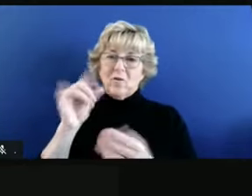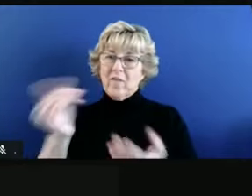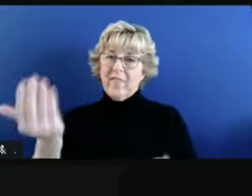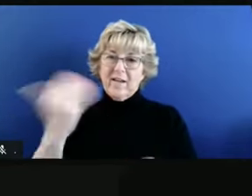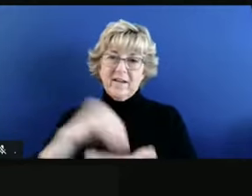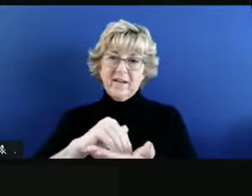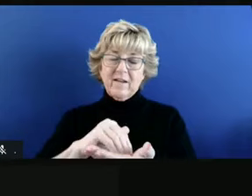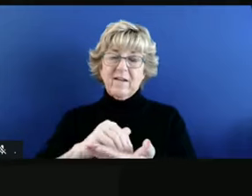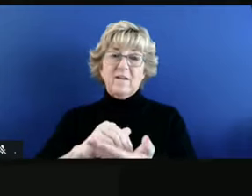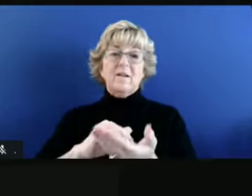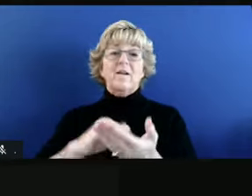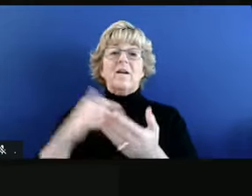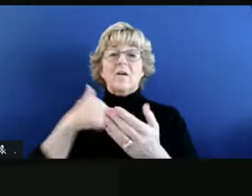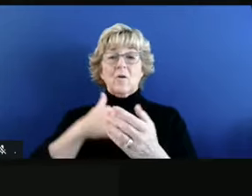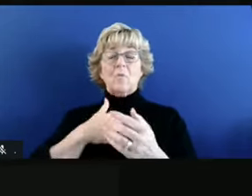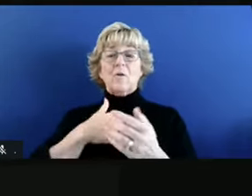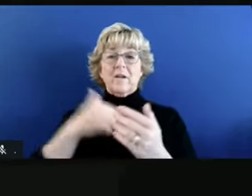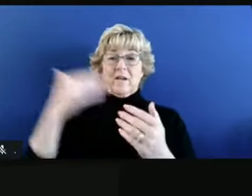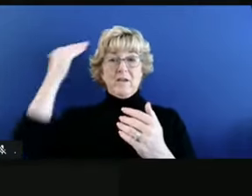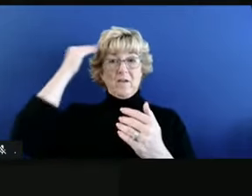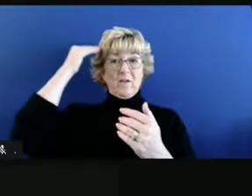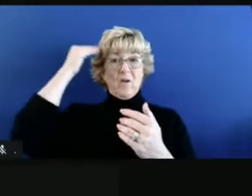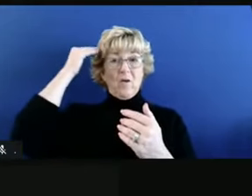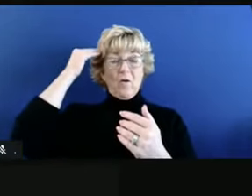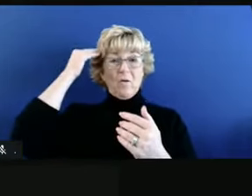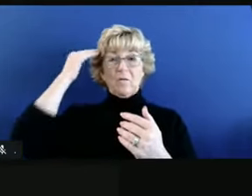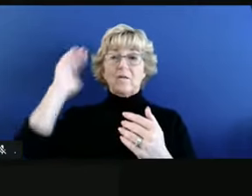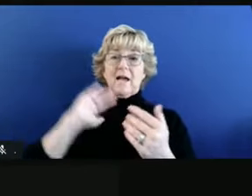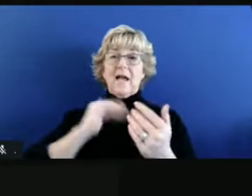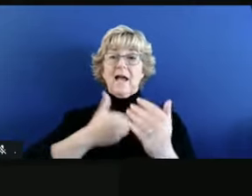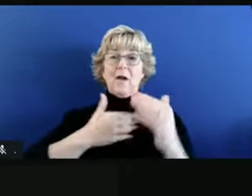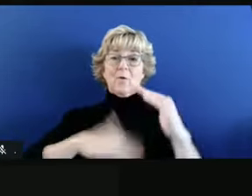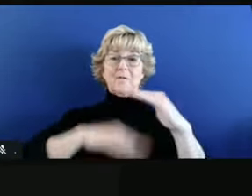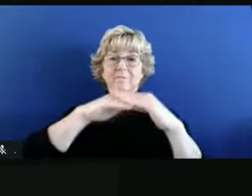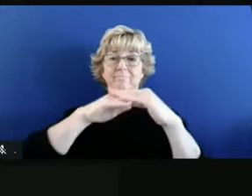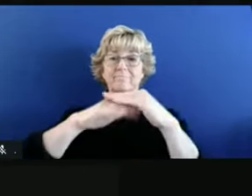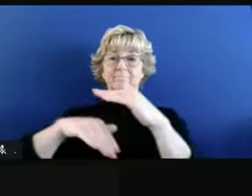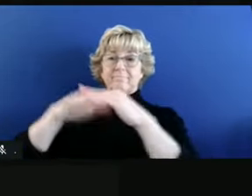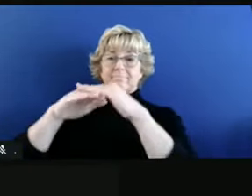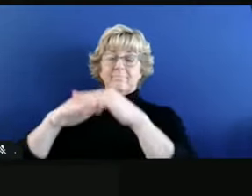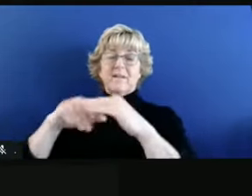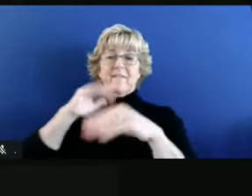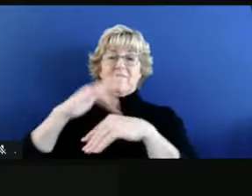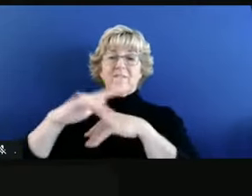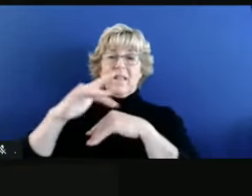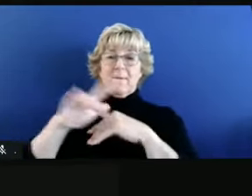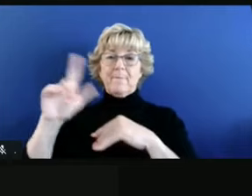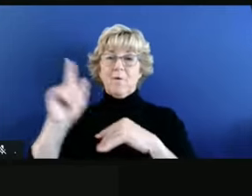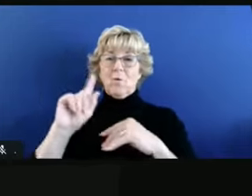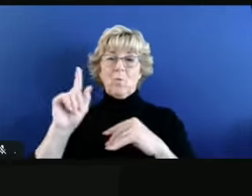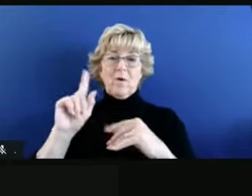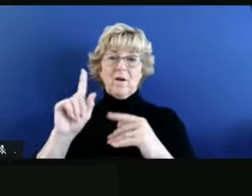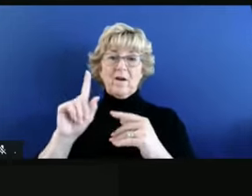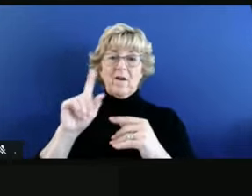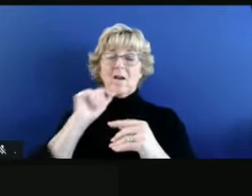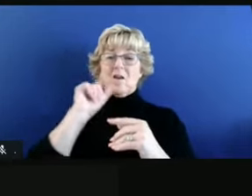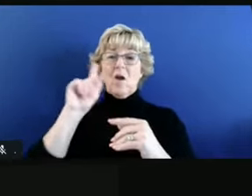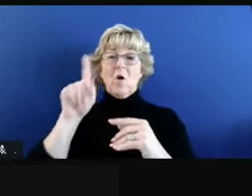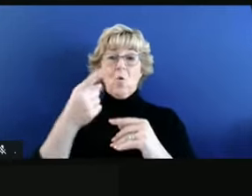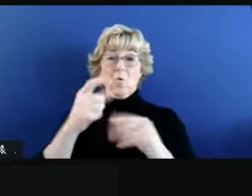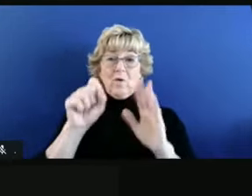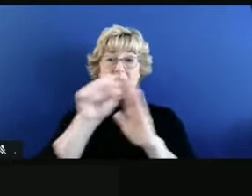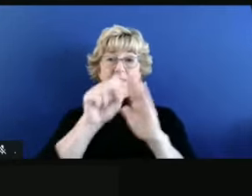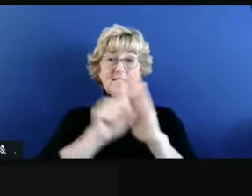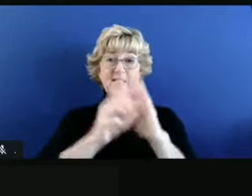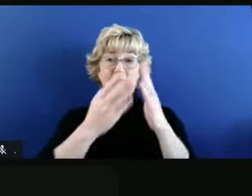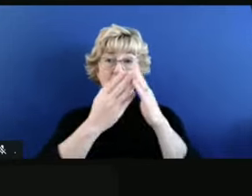of course, are very cognizant of our capacity, that we know where things stand, not just statewide, but